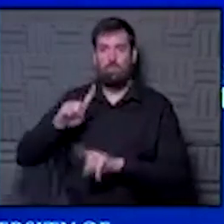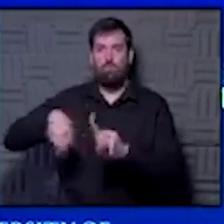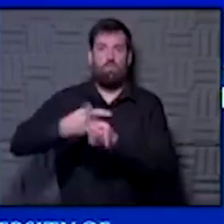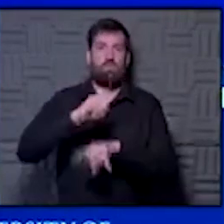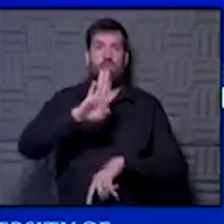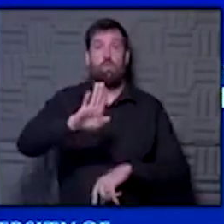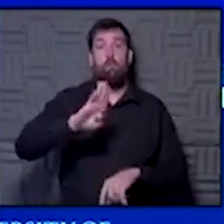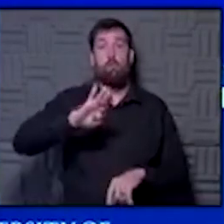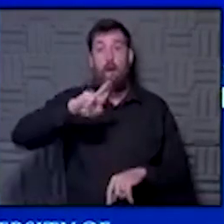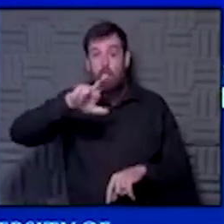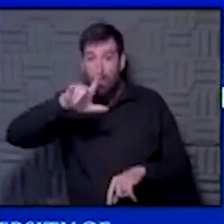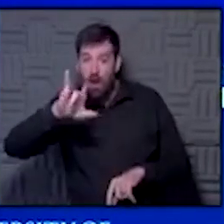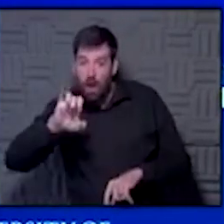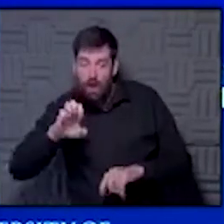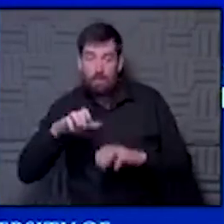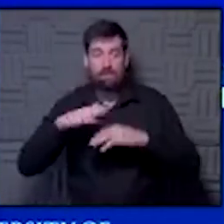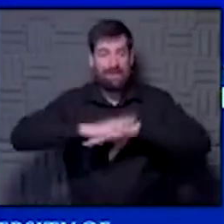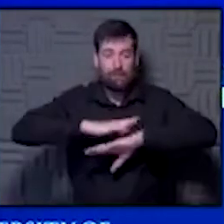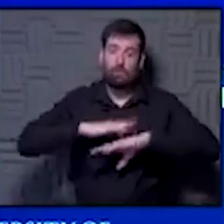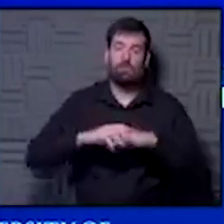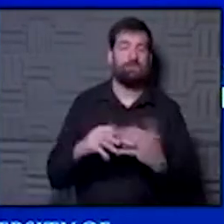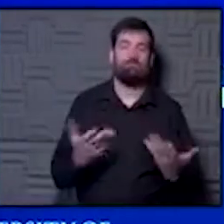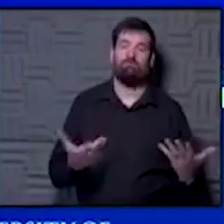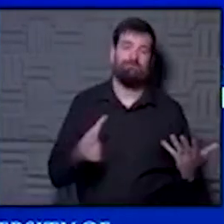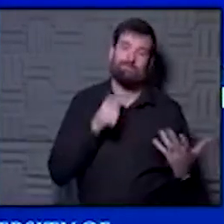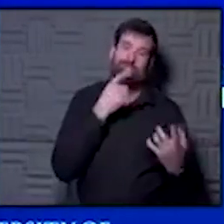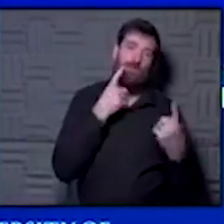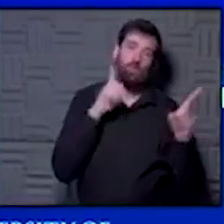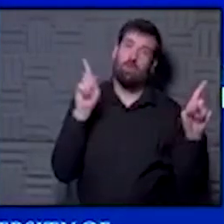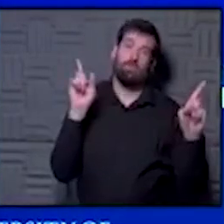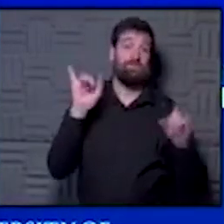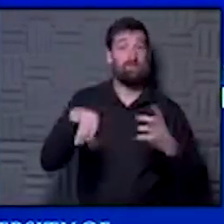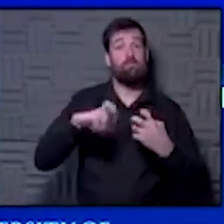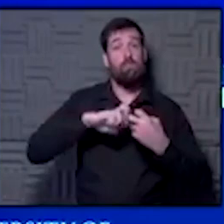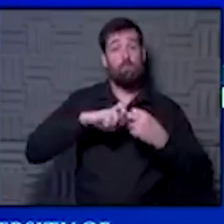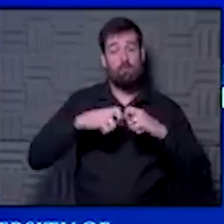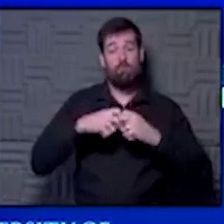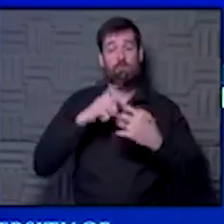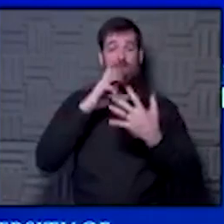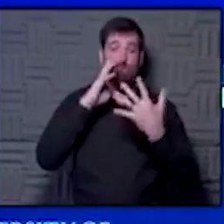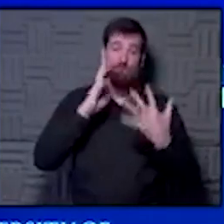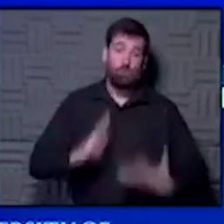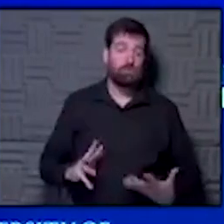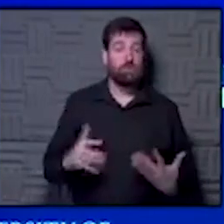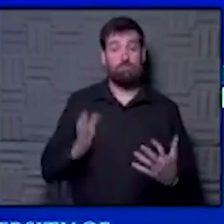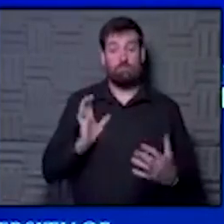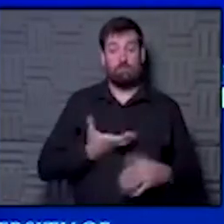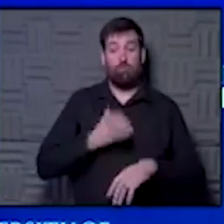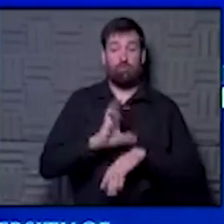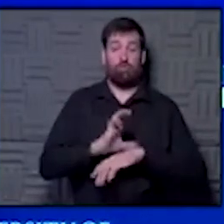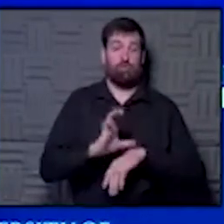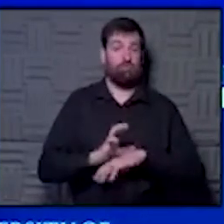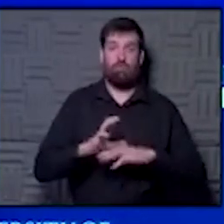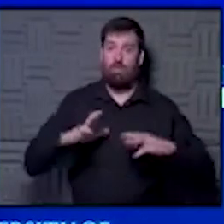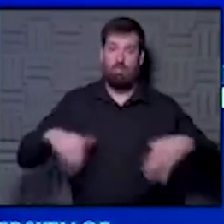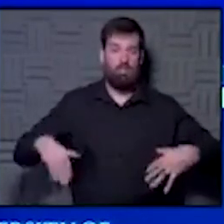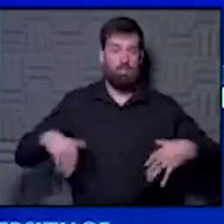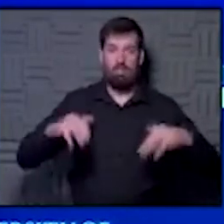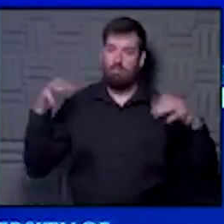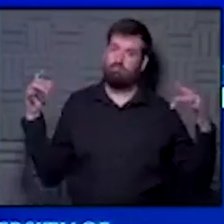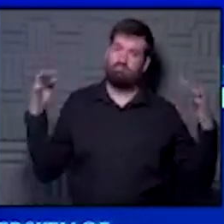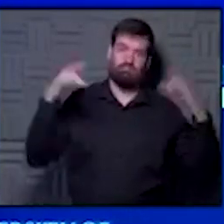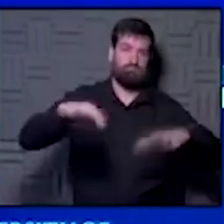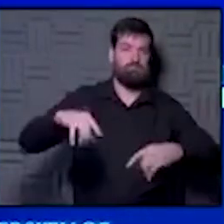the more you mix in the tables, the more things are not going to work. And I think that's the problem. And unfortunately, our church, we haven't been back together